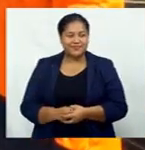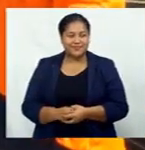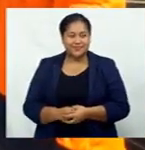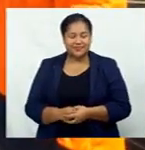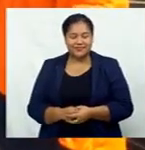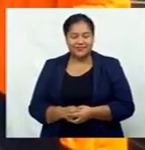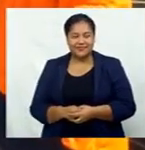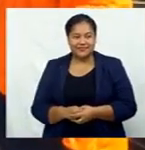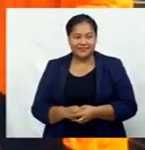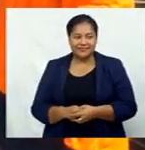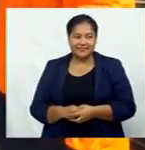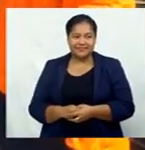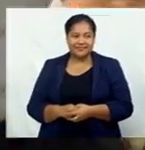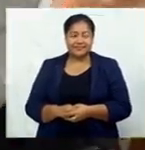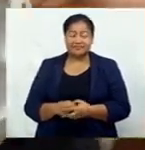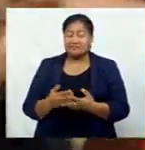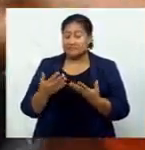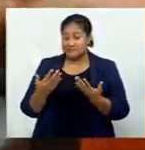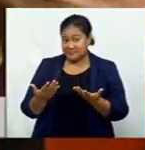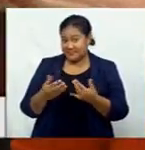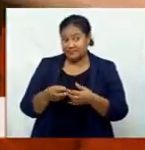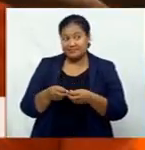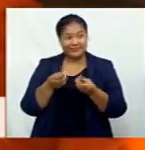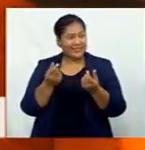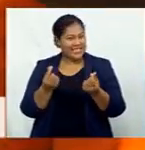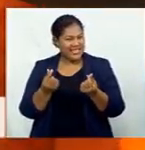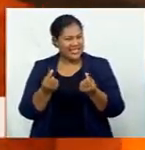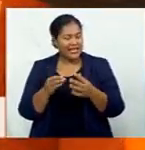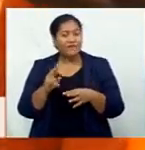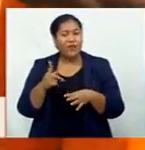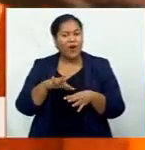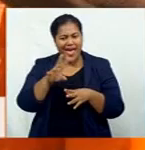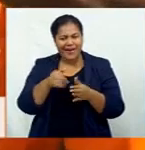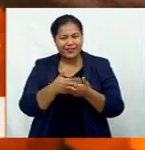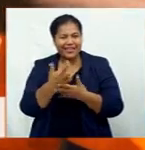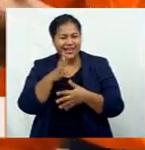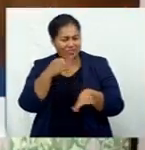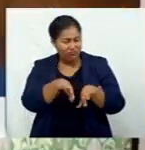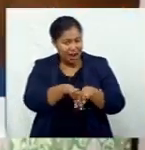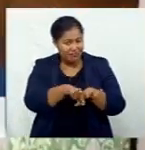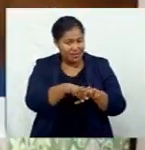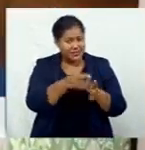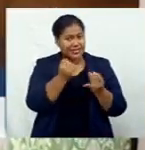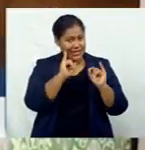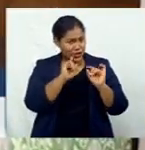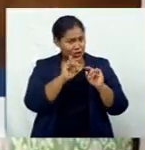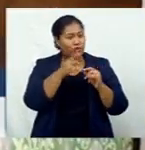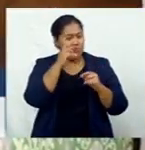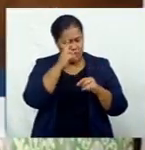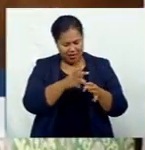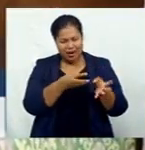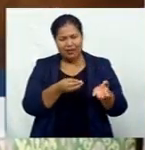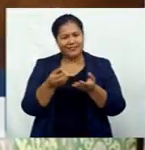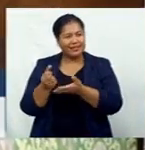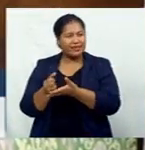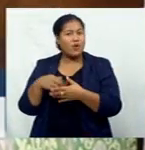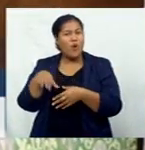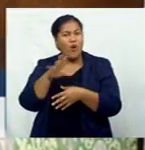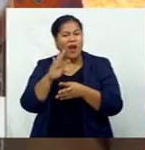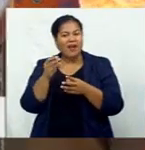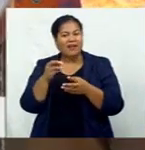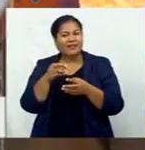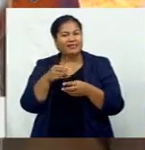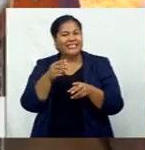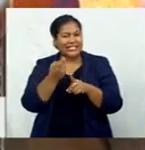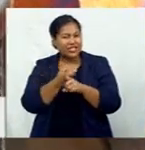It's a practical solution to the everyday home waste management issue. All organic kitchen waste from this